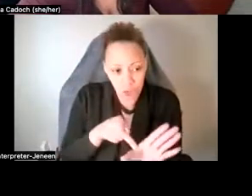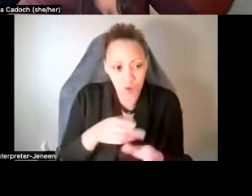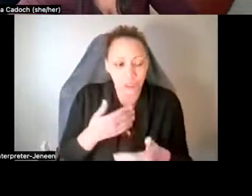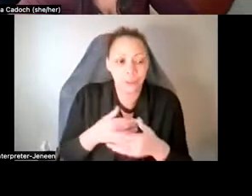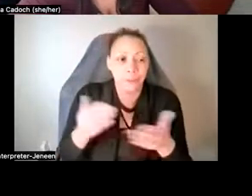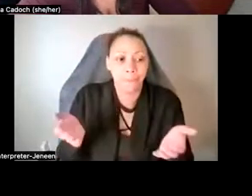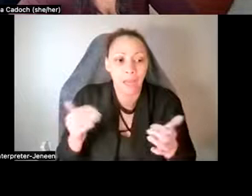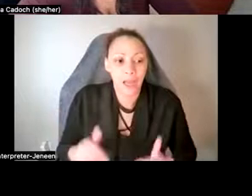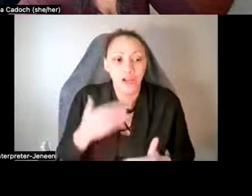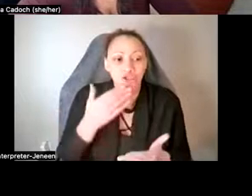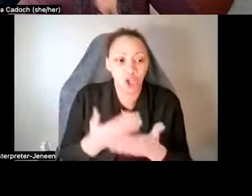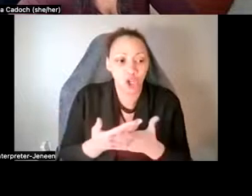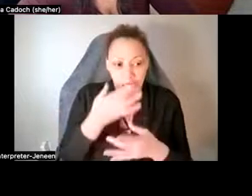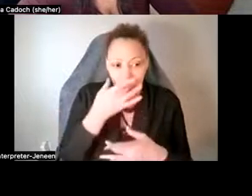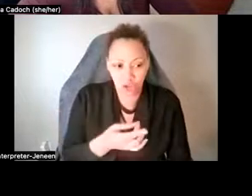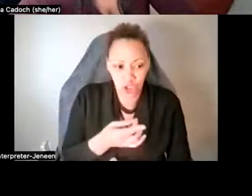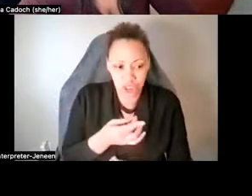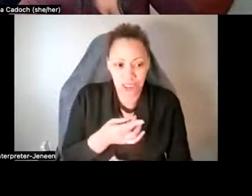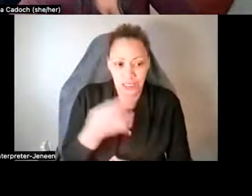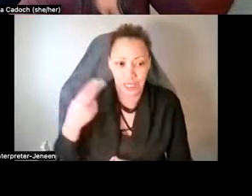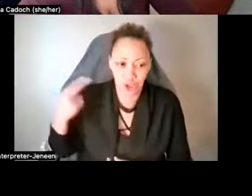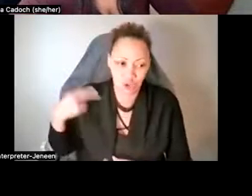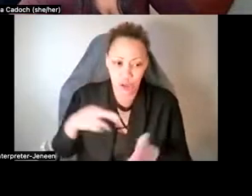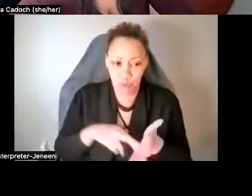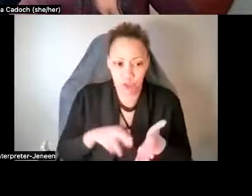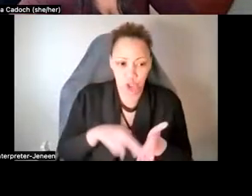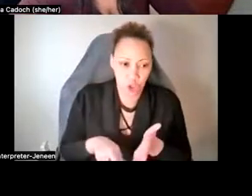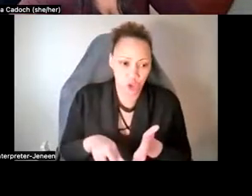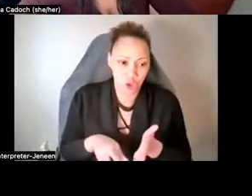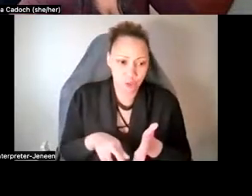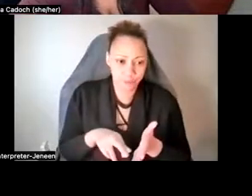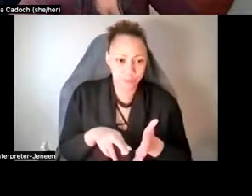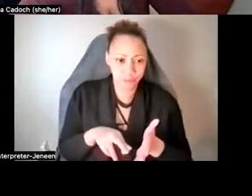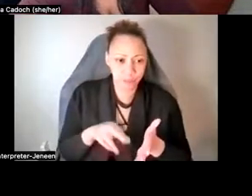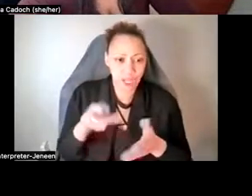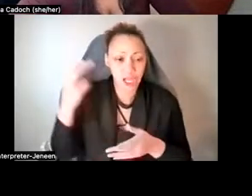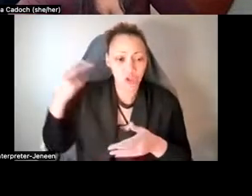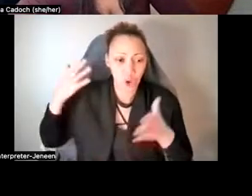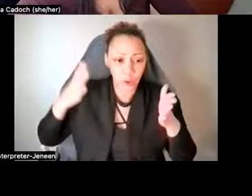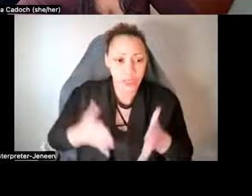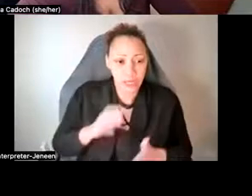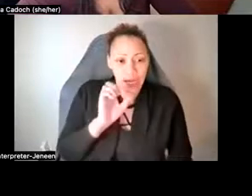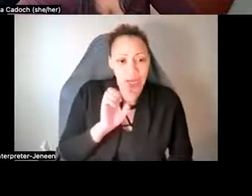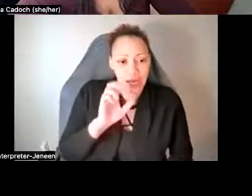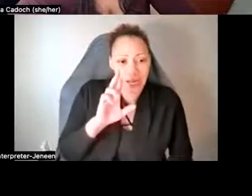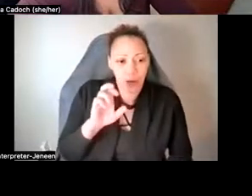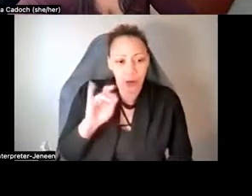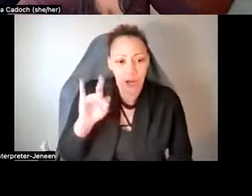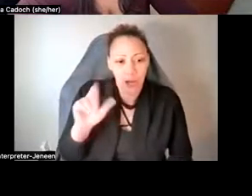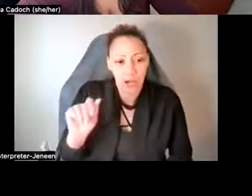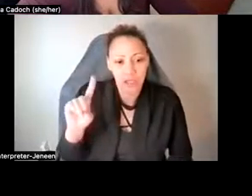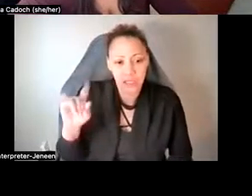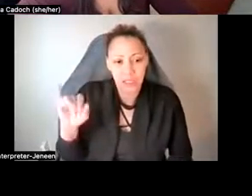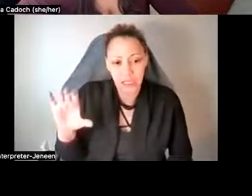uh, interesting history research, uh, research done by a historian named Erica Dick, um, which